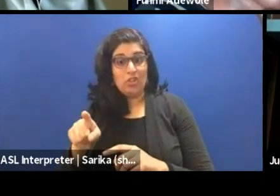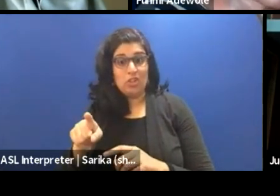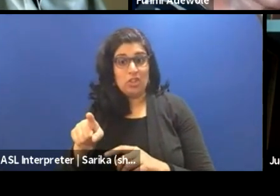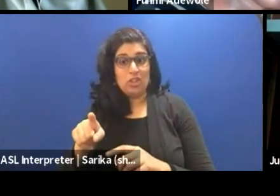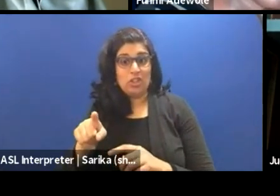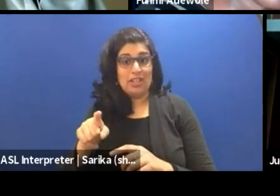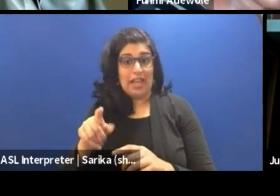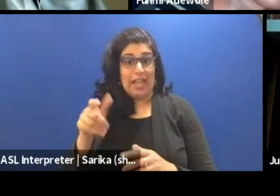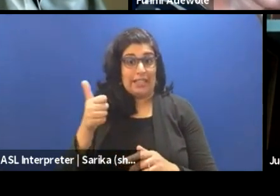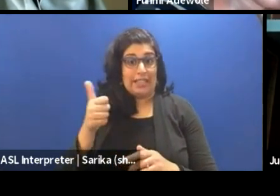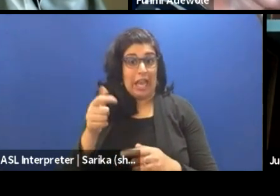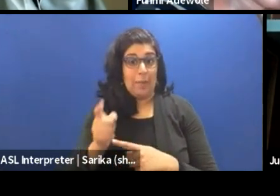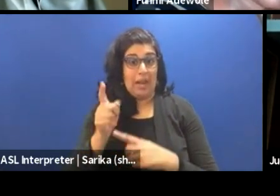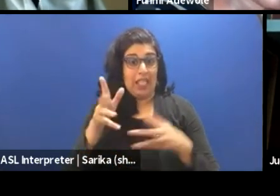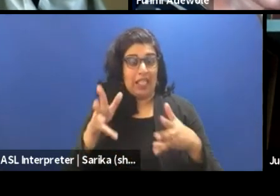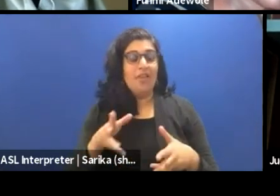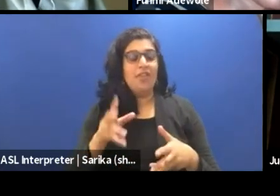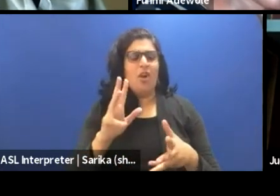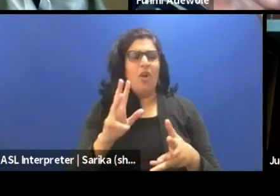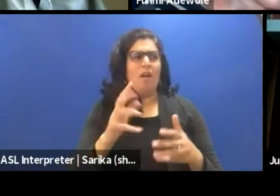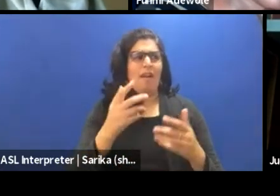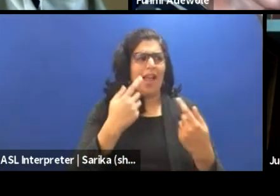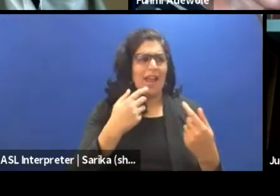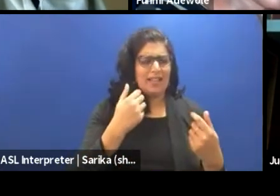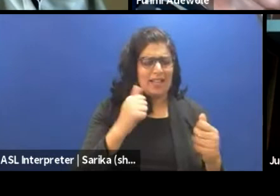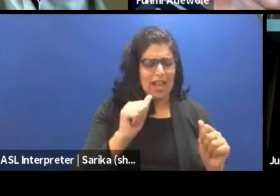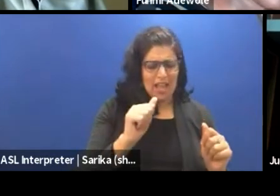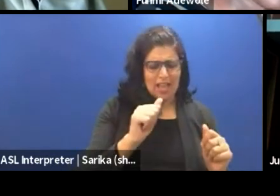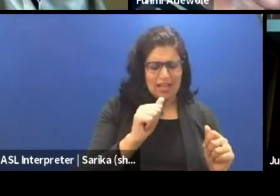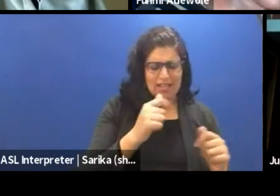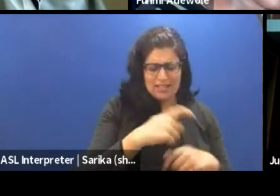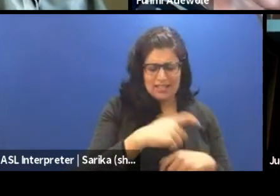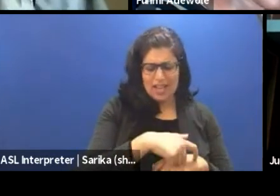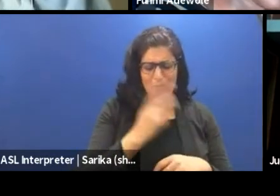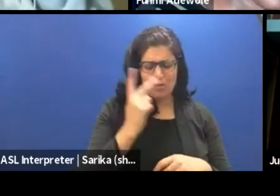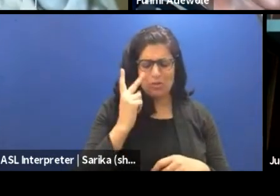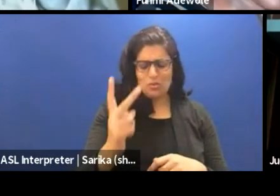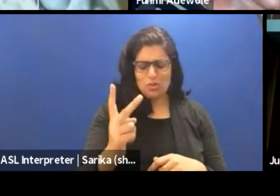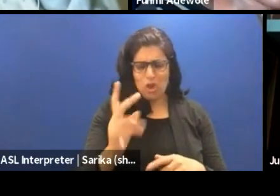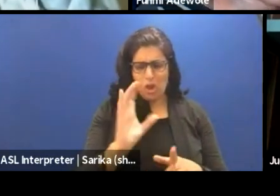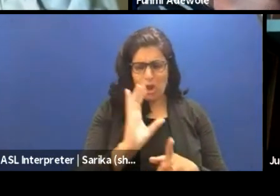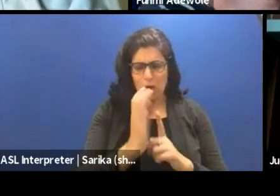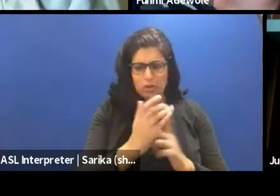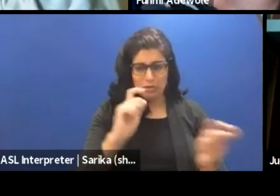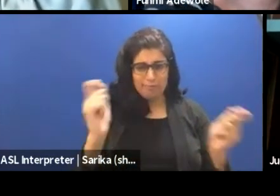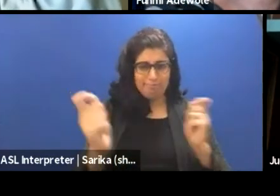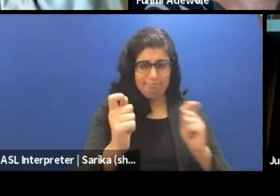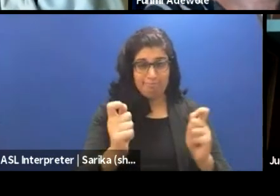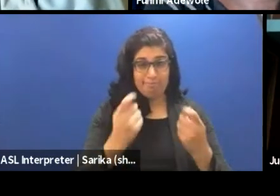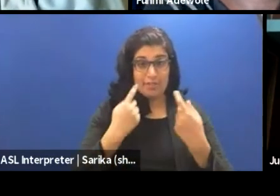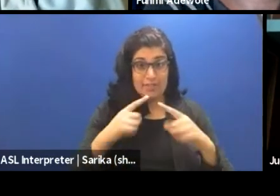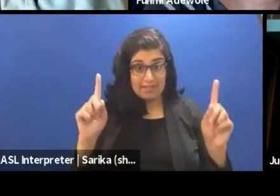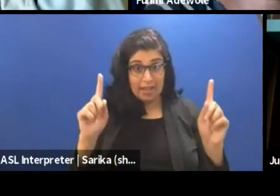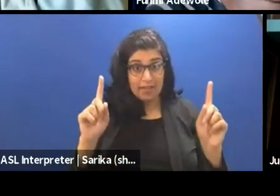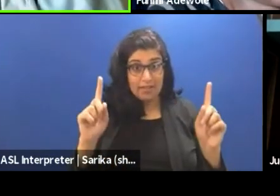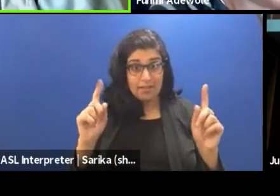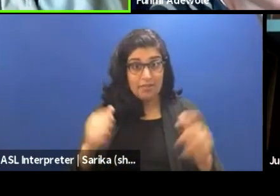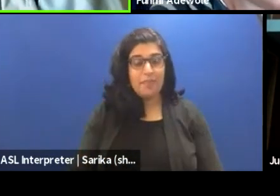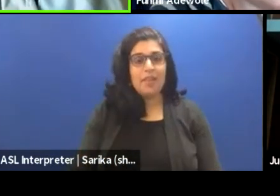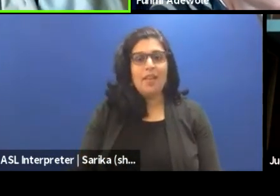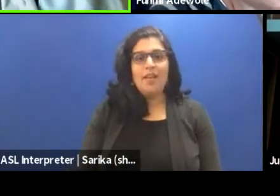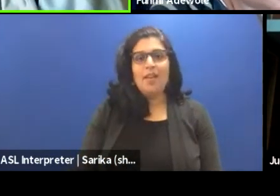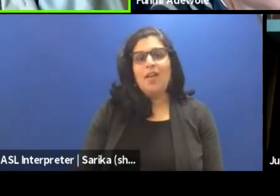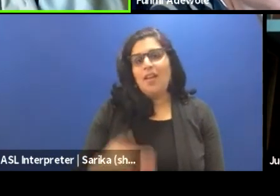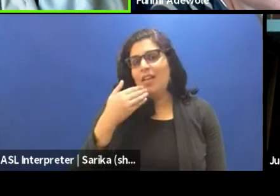to wrap up, so I want to respect your time. Over to you, Aganza. And then after Aganza, go to Fumi. Okay. Thank you,